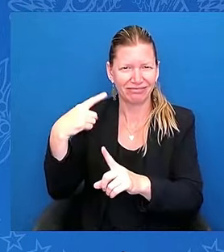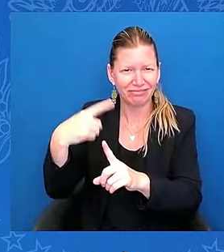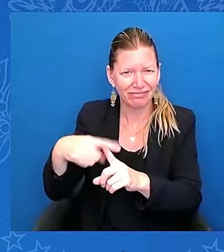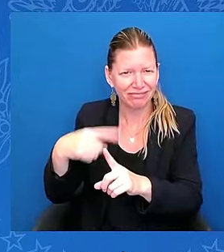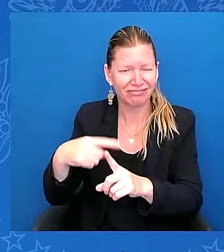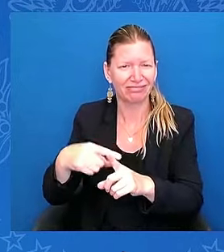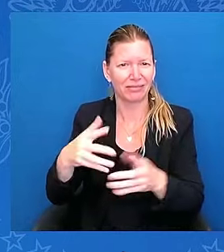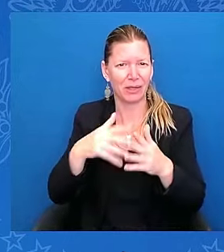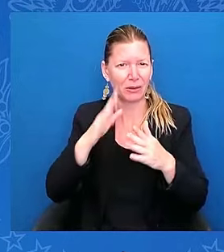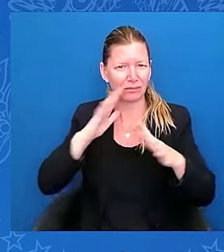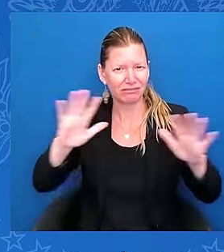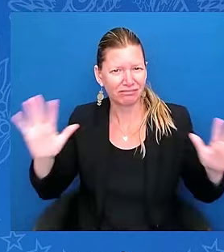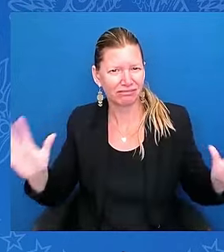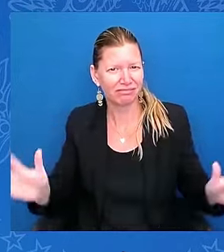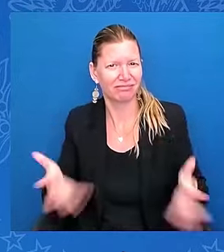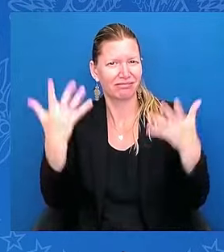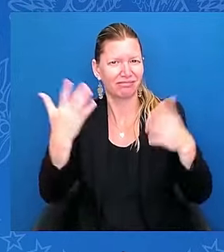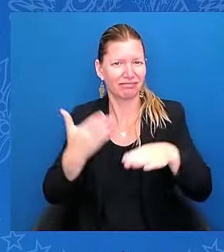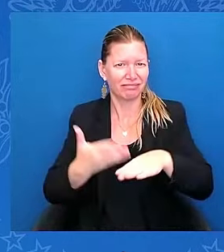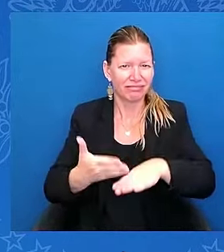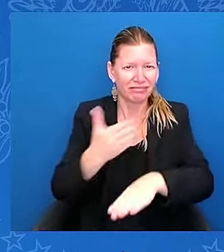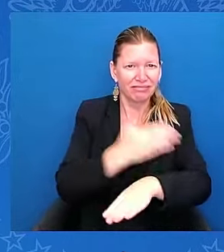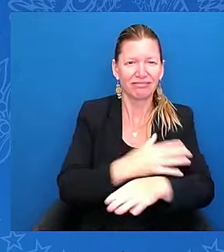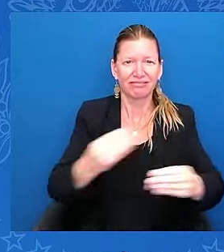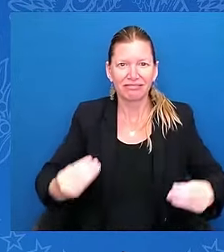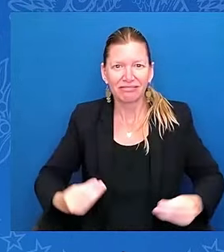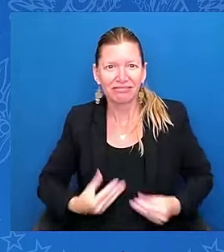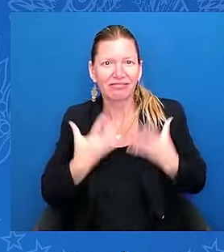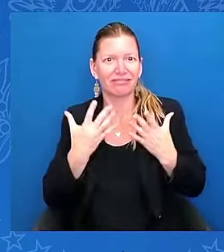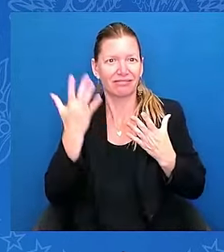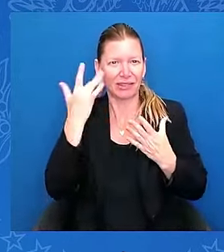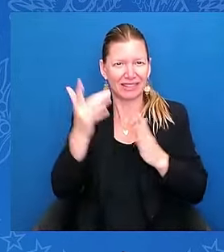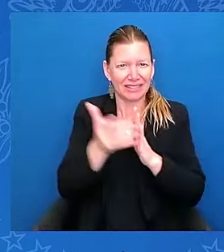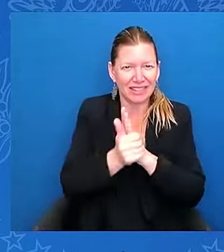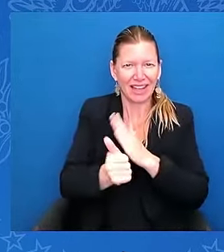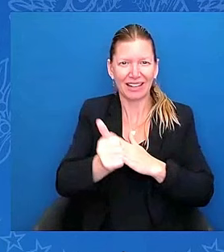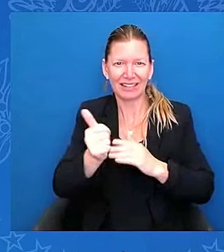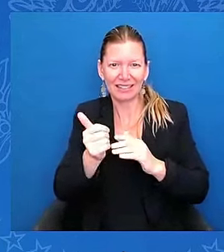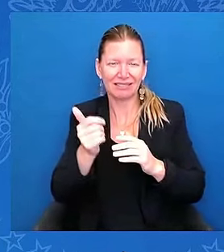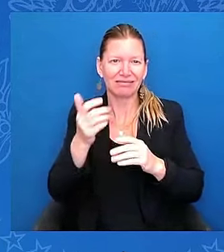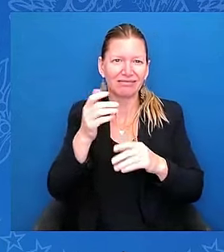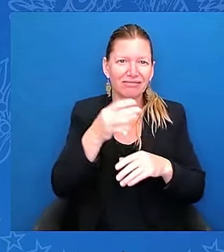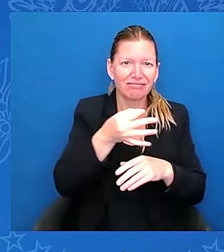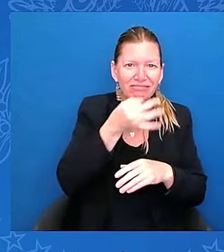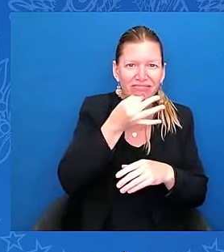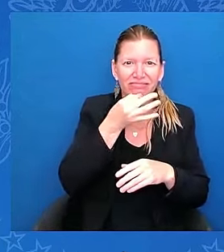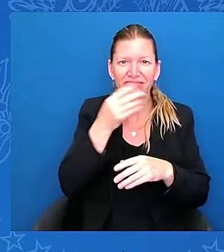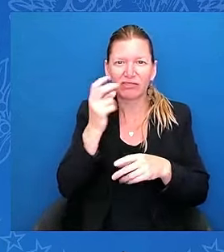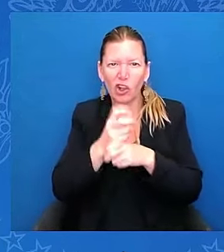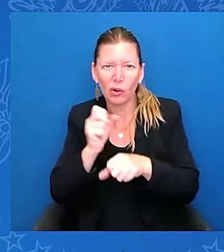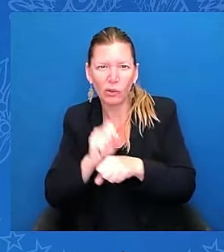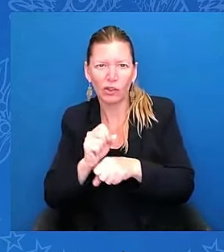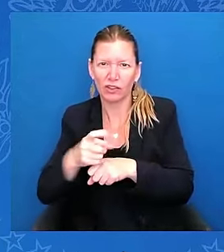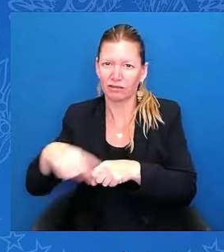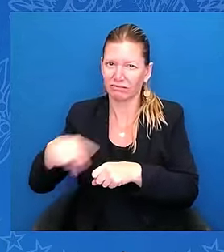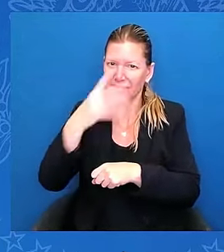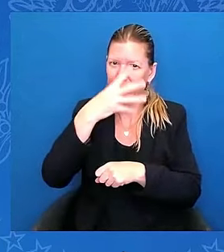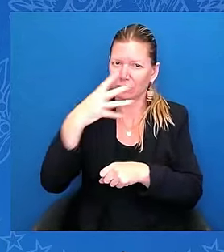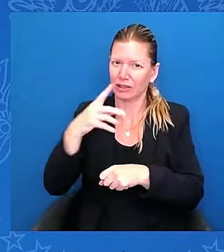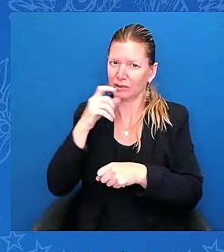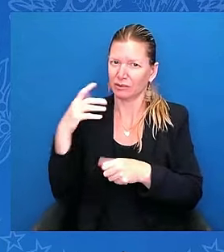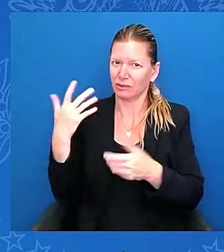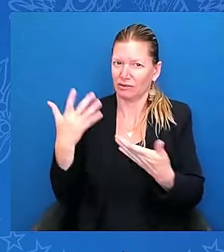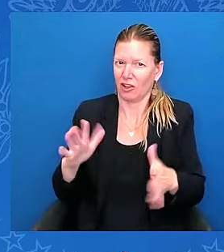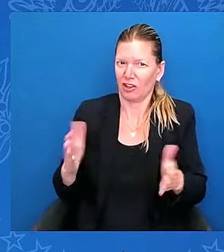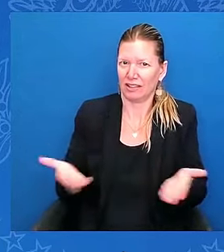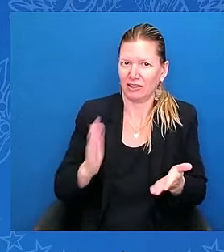relic of American history. It stands — still stands for who we are. But I also refuse to believe that for